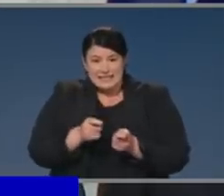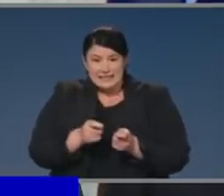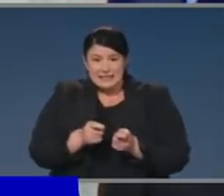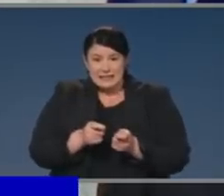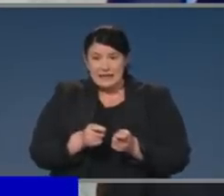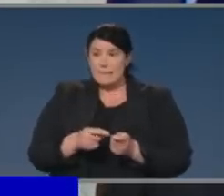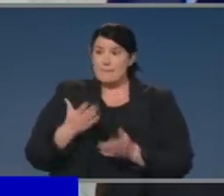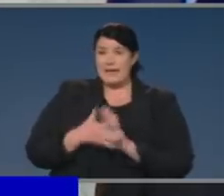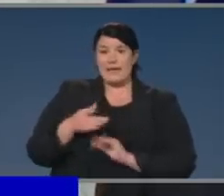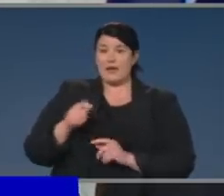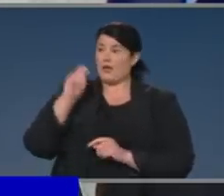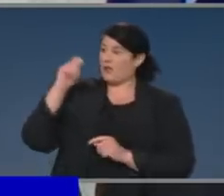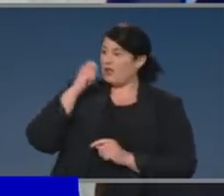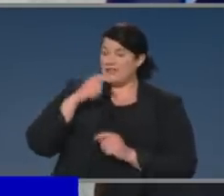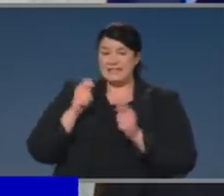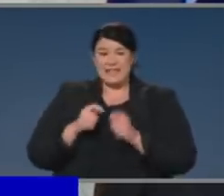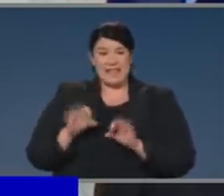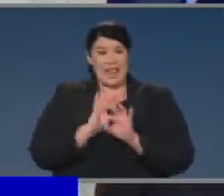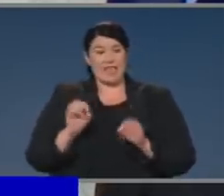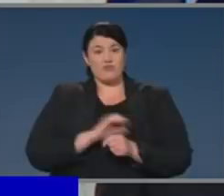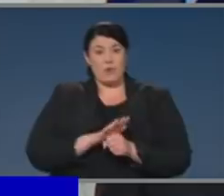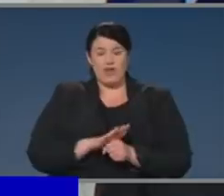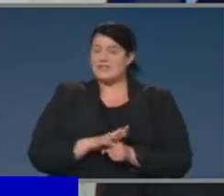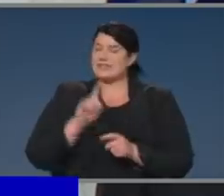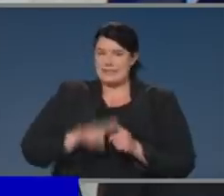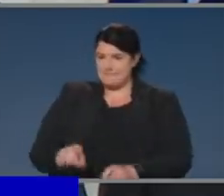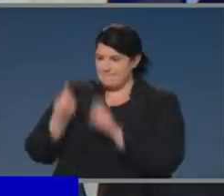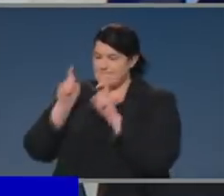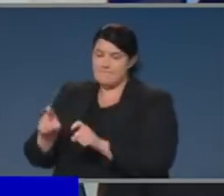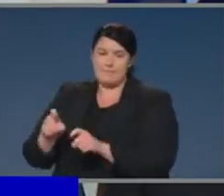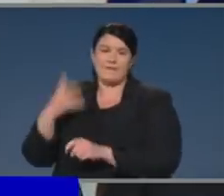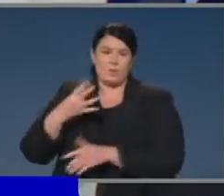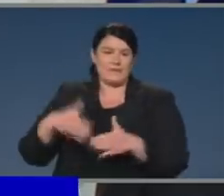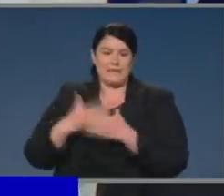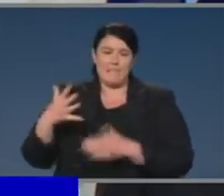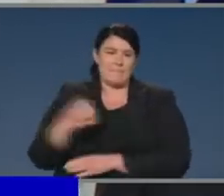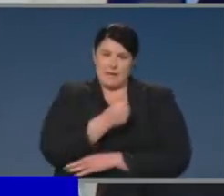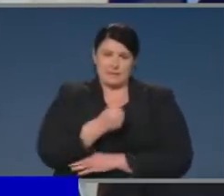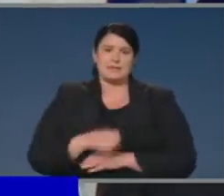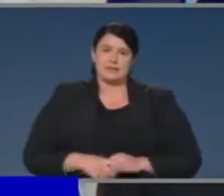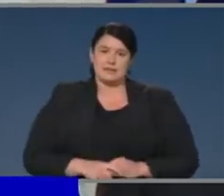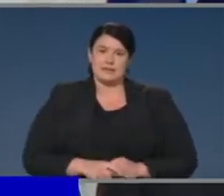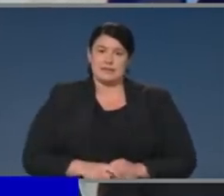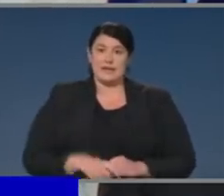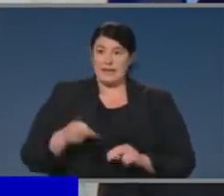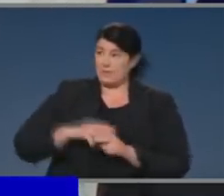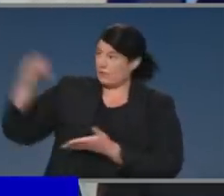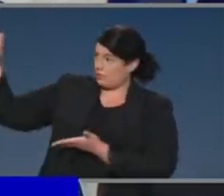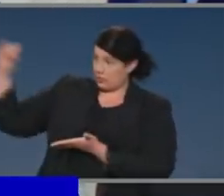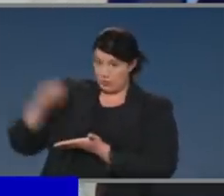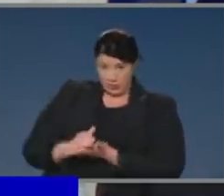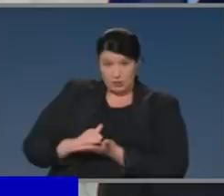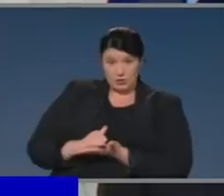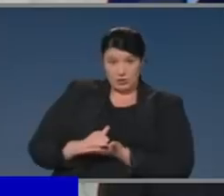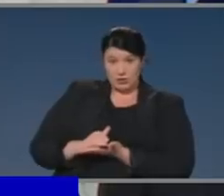quarantine. If you are a return traveller from a risk area and a quarantine requirement is in place, having a